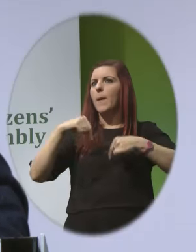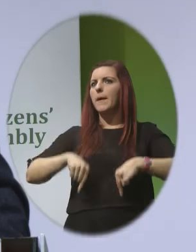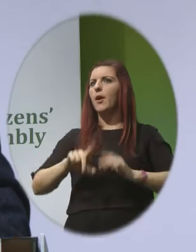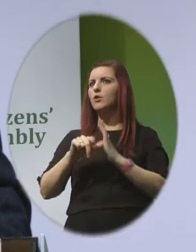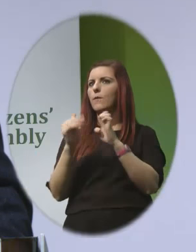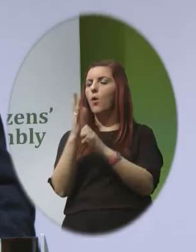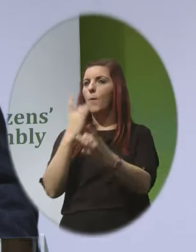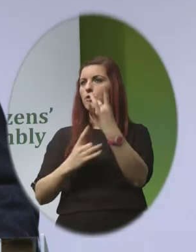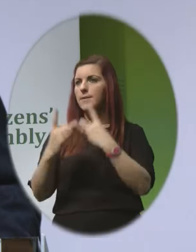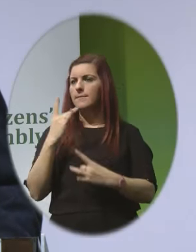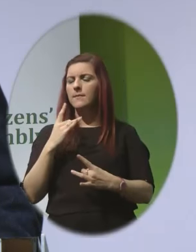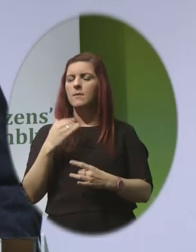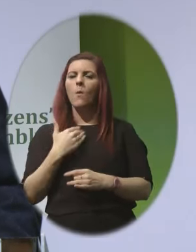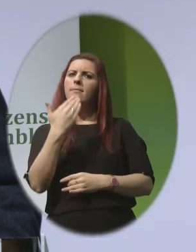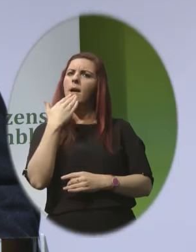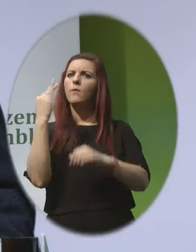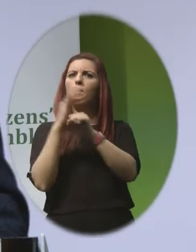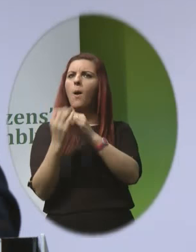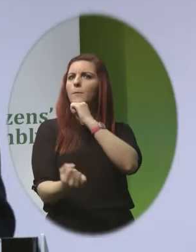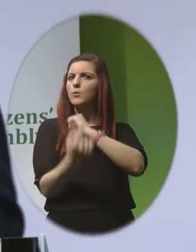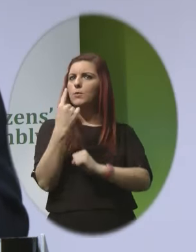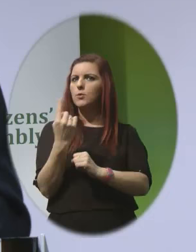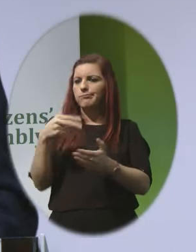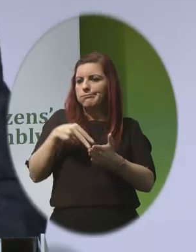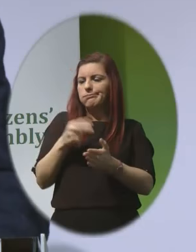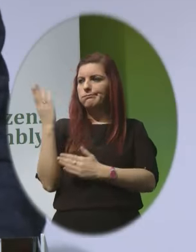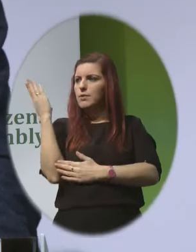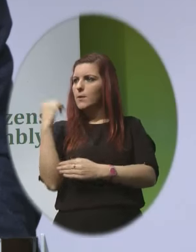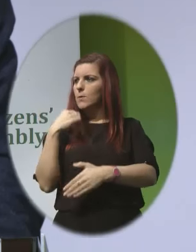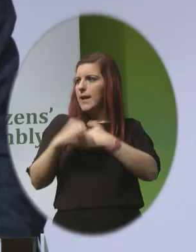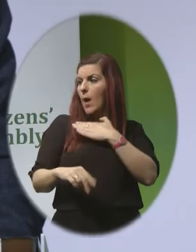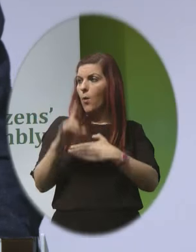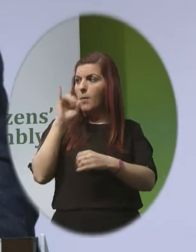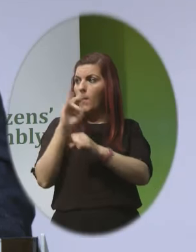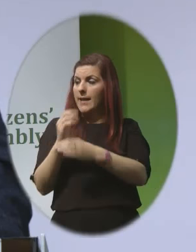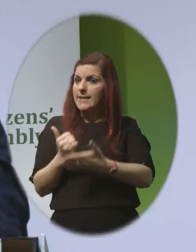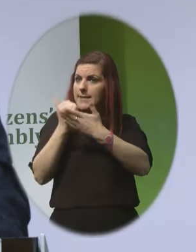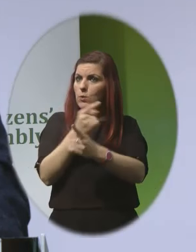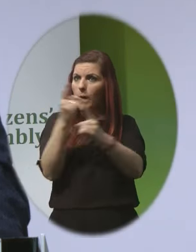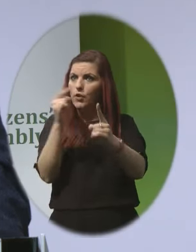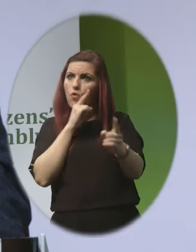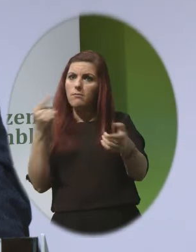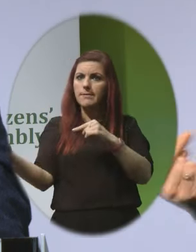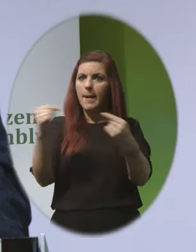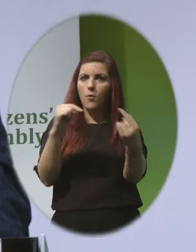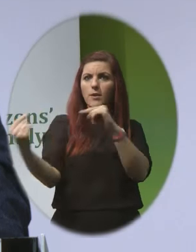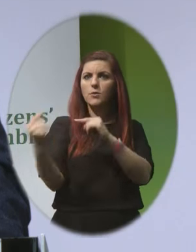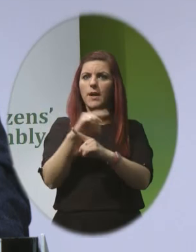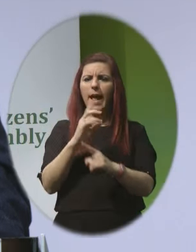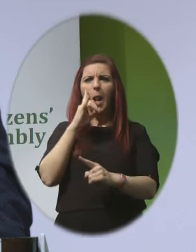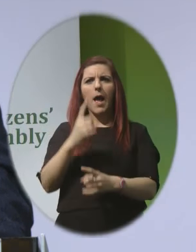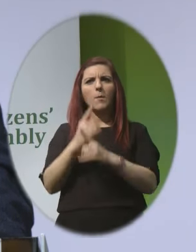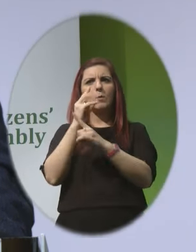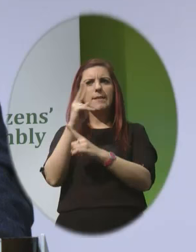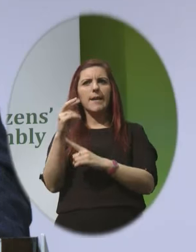We're grateful for the opportunity to make this presentation We hope it will assist you in your deliberations and help you to see the importance